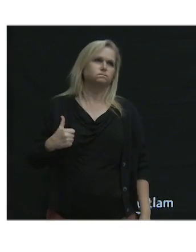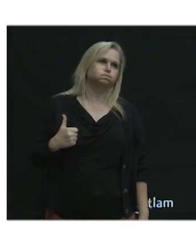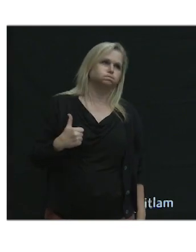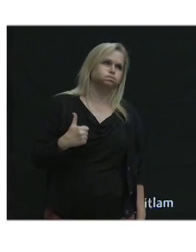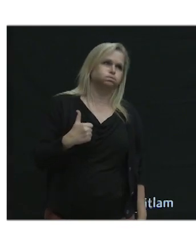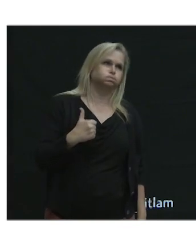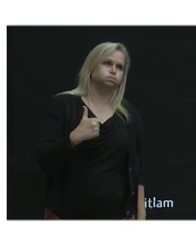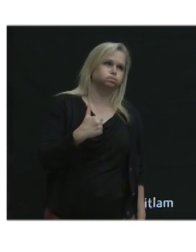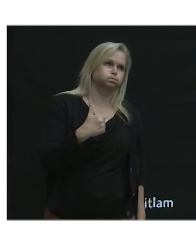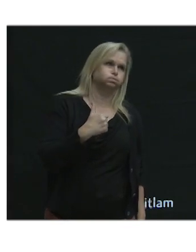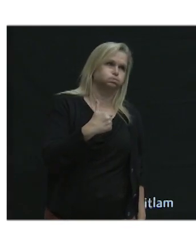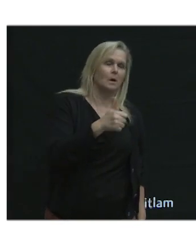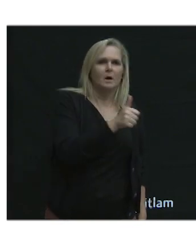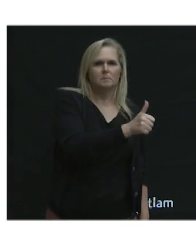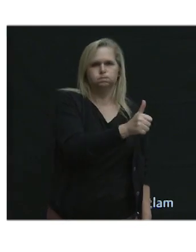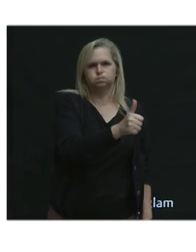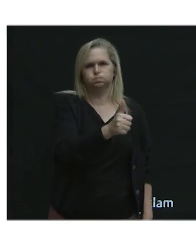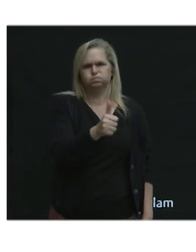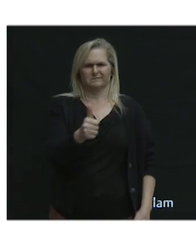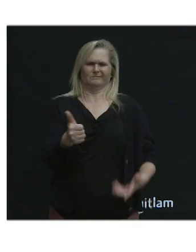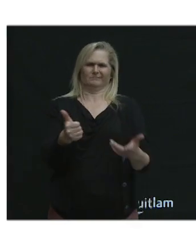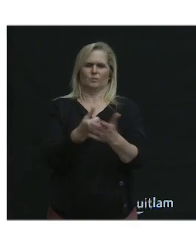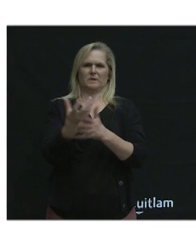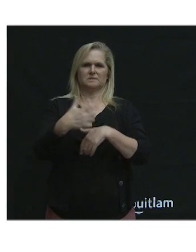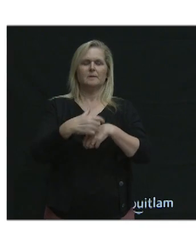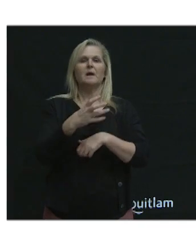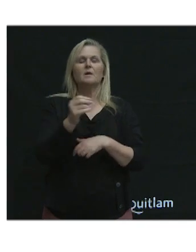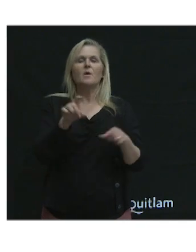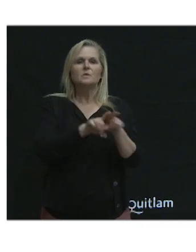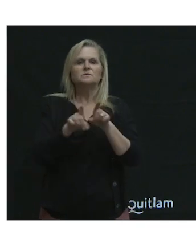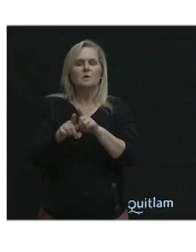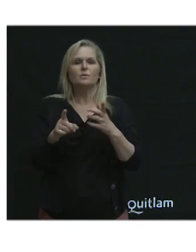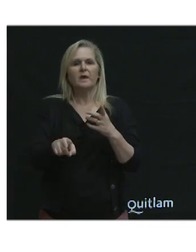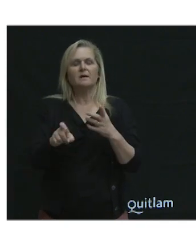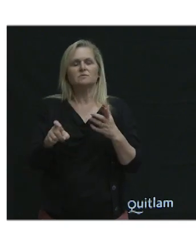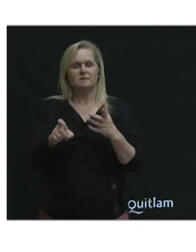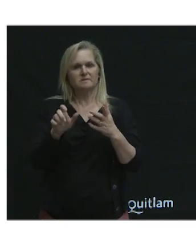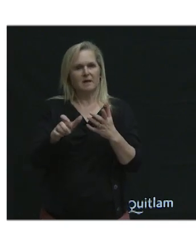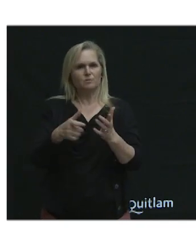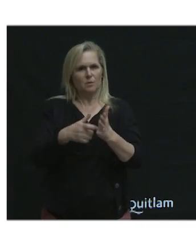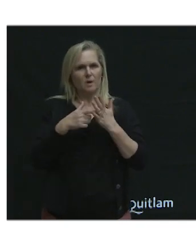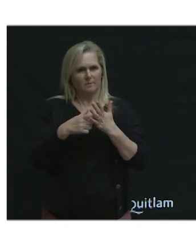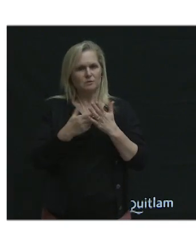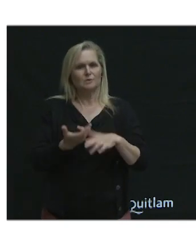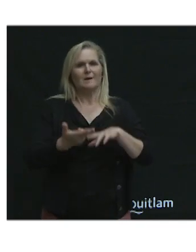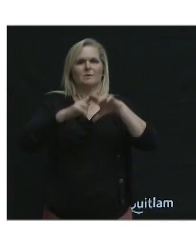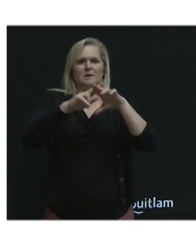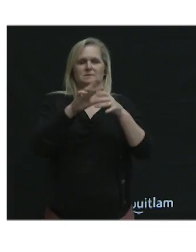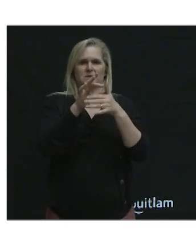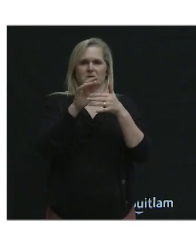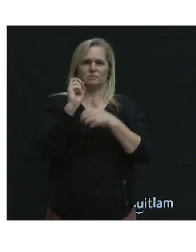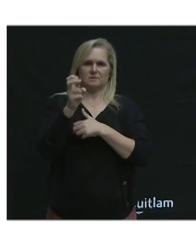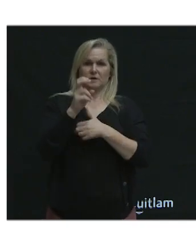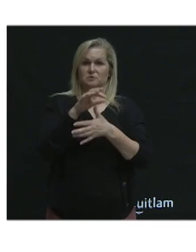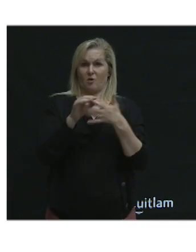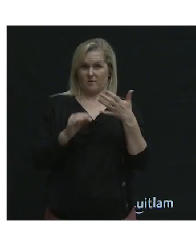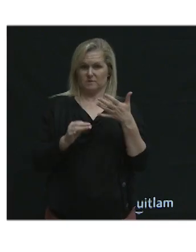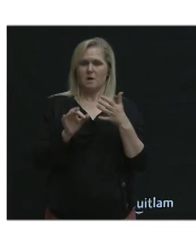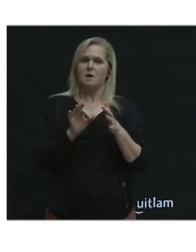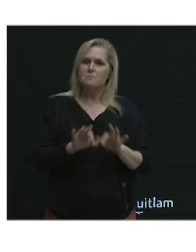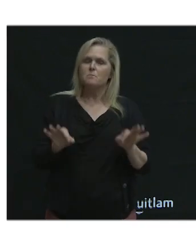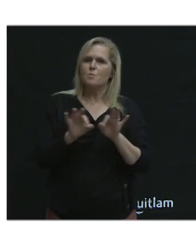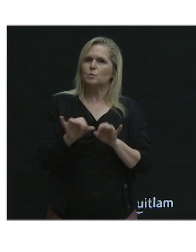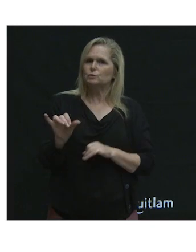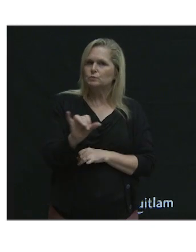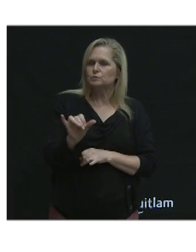To make transportation more appropriate, there's a need to increase transportation options. And it's important also to